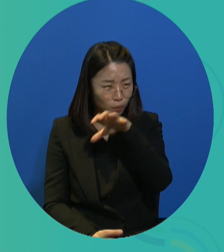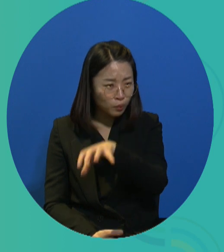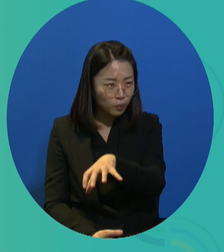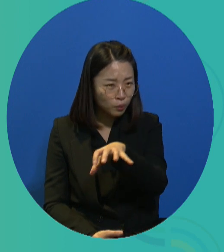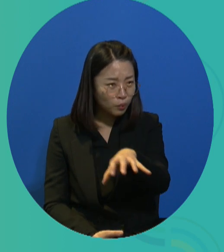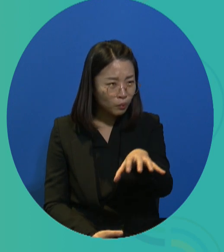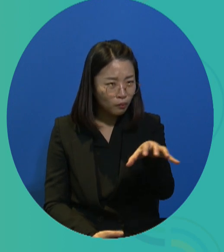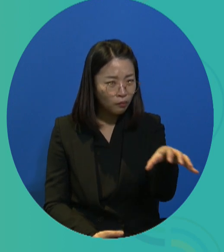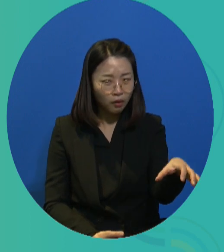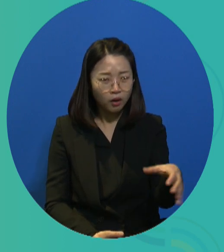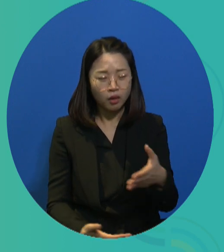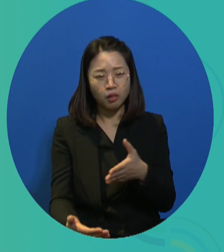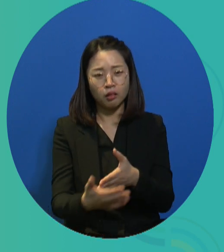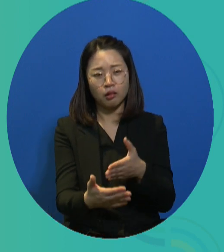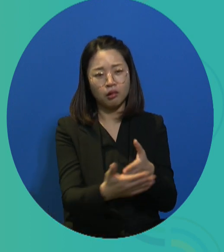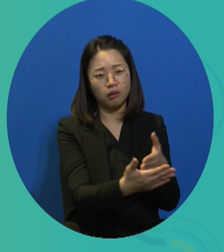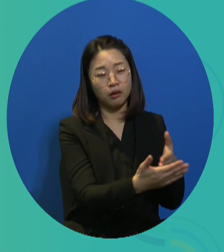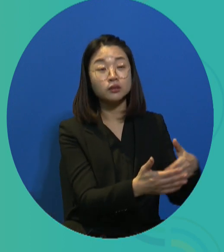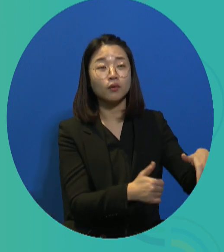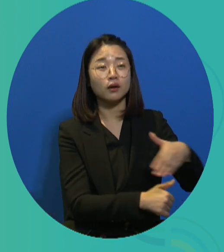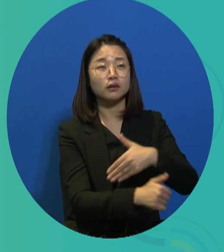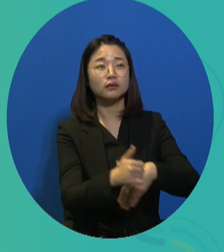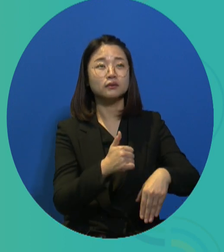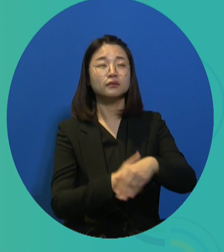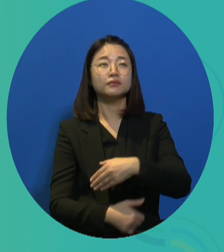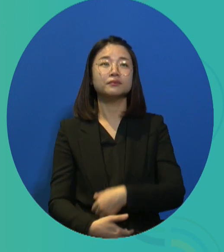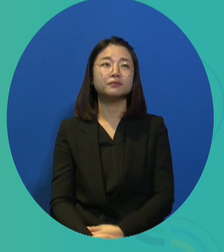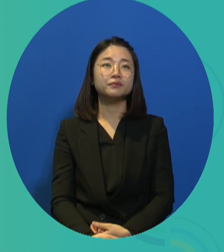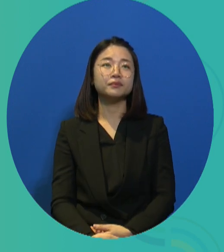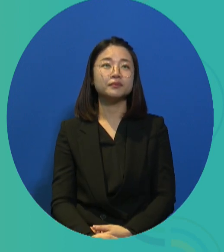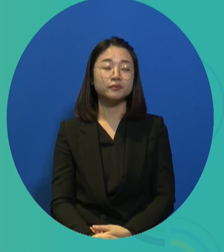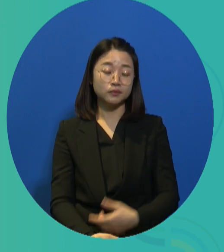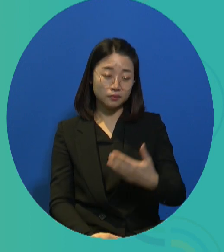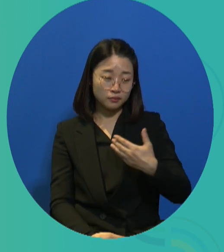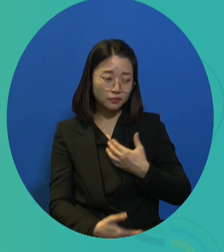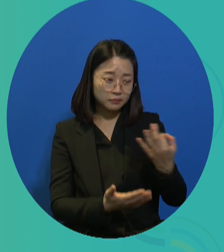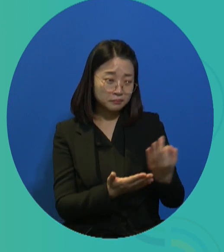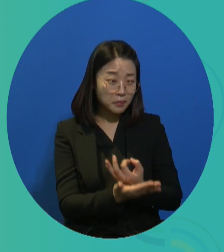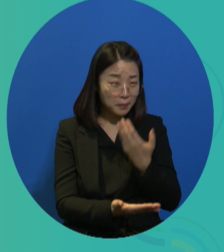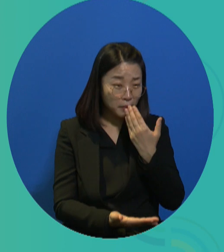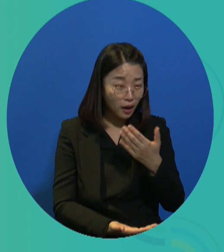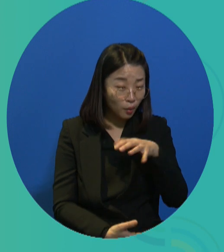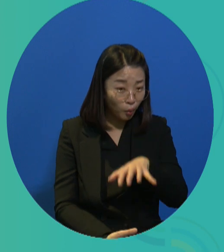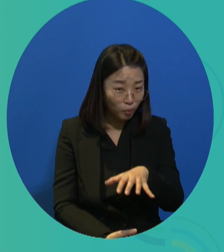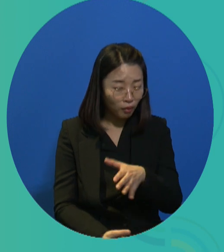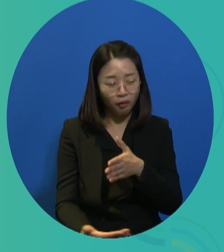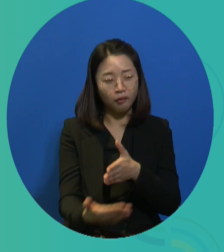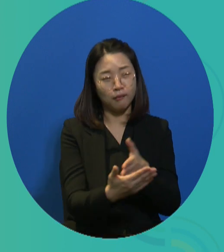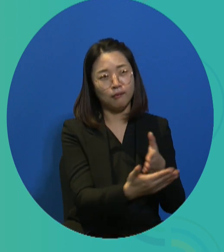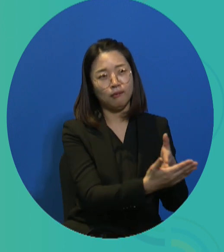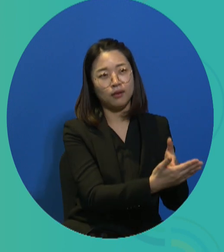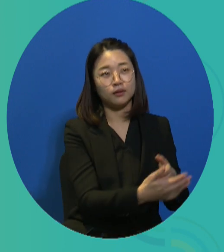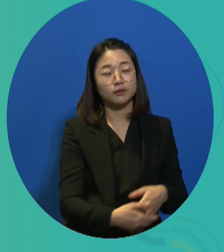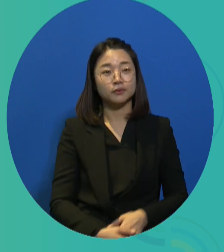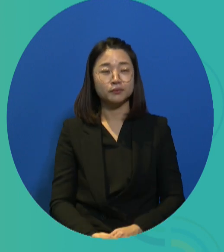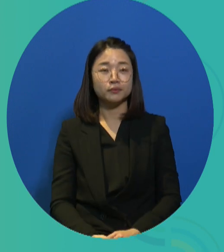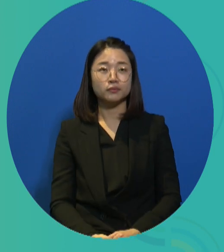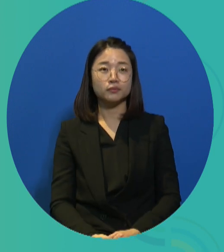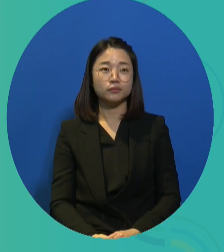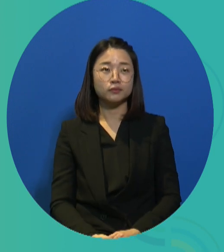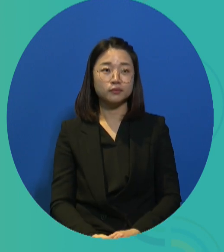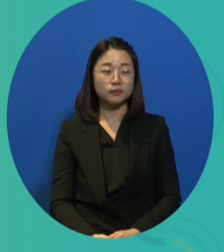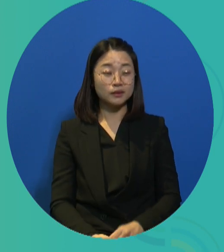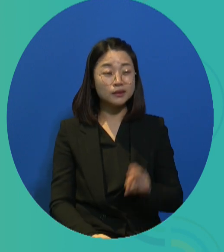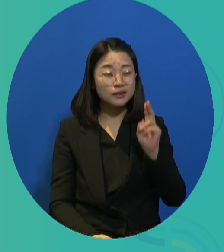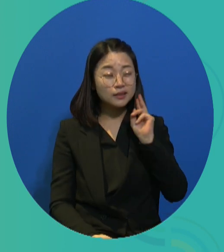a serious barrier for accessibility to employment opportunities and disabled persons are suffering from